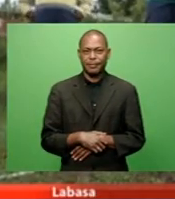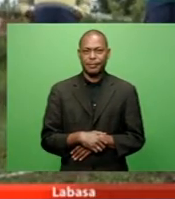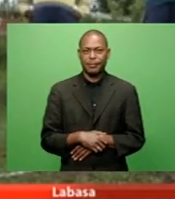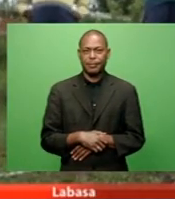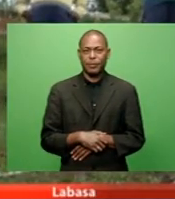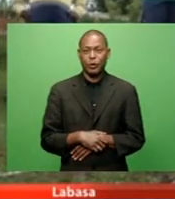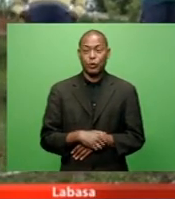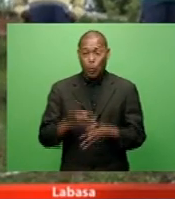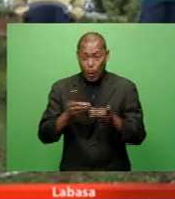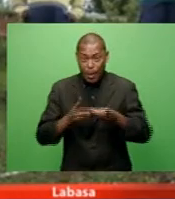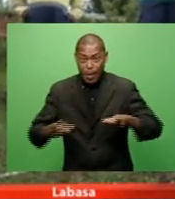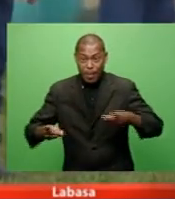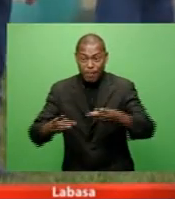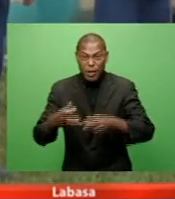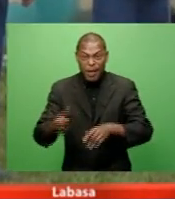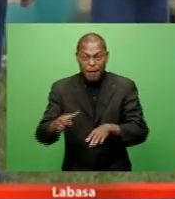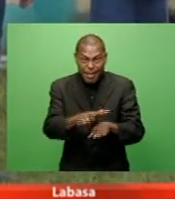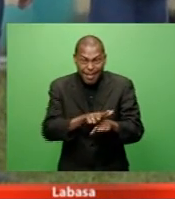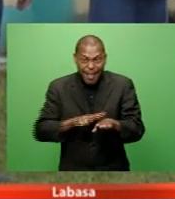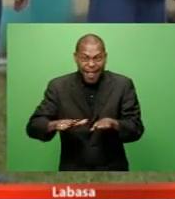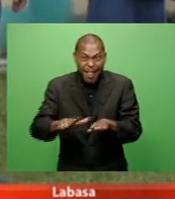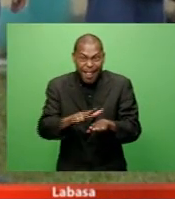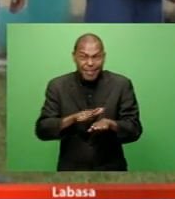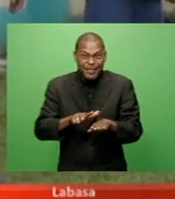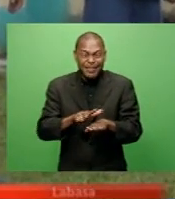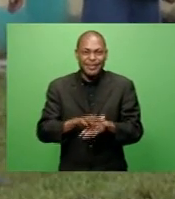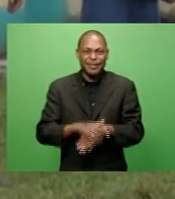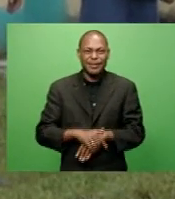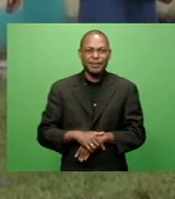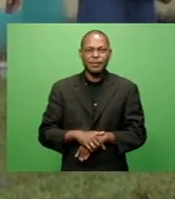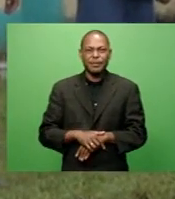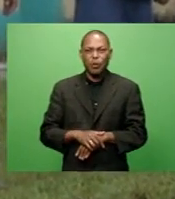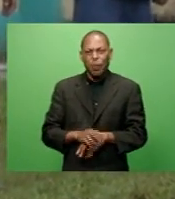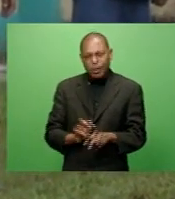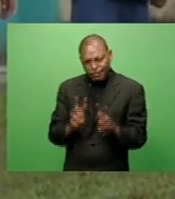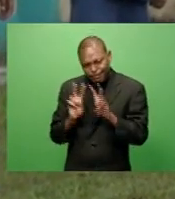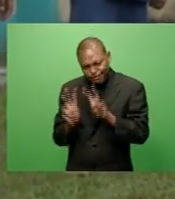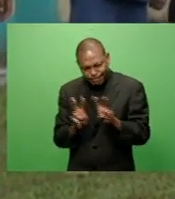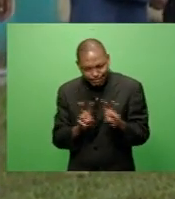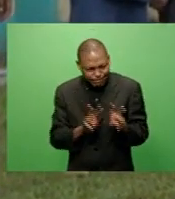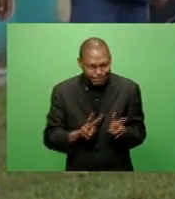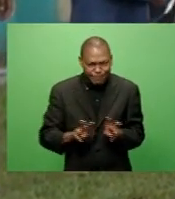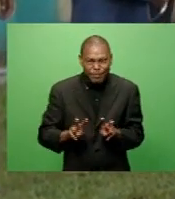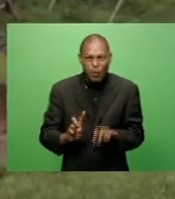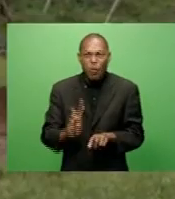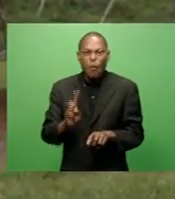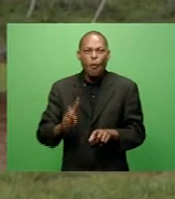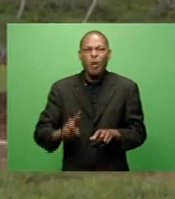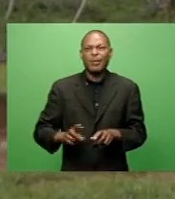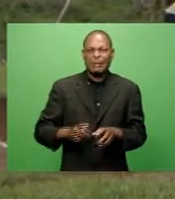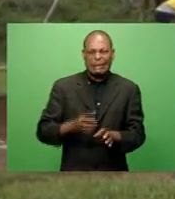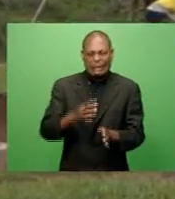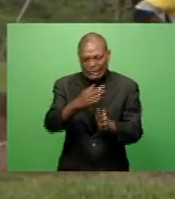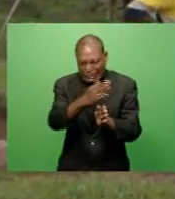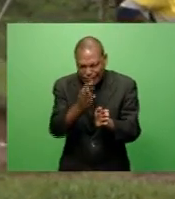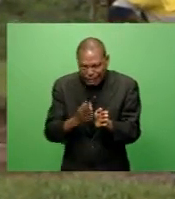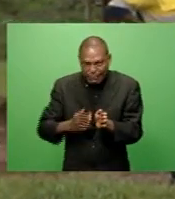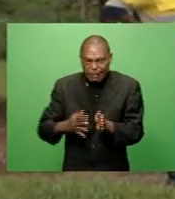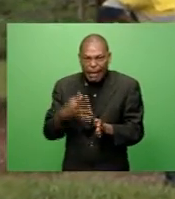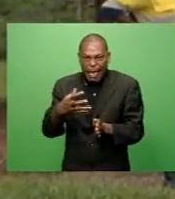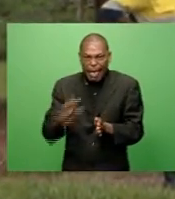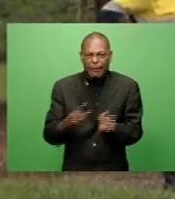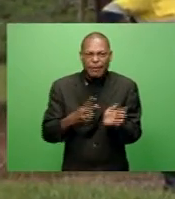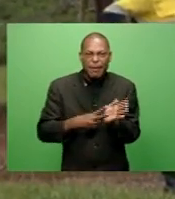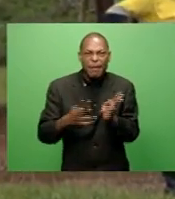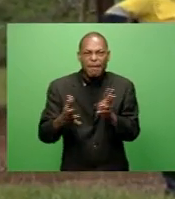Division of the Ministry of Lands and Mineral Resources has been monitoring the land cracks appearing all over Nambawatu village in